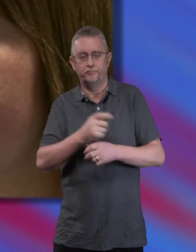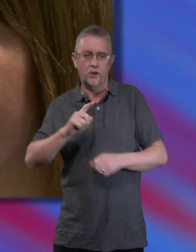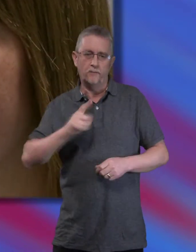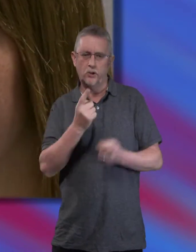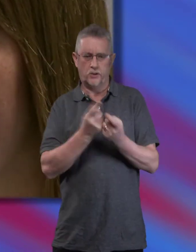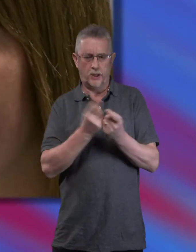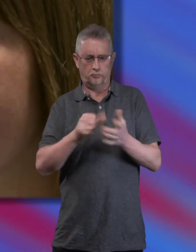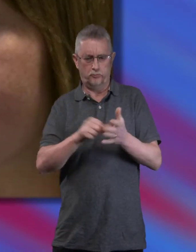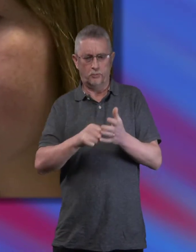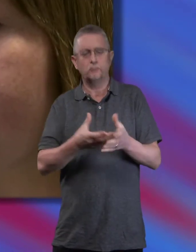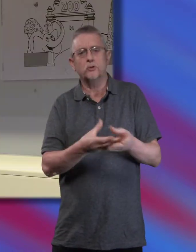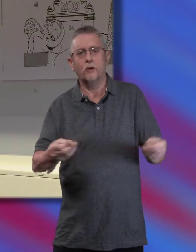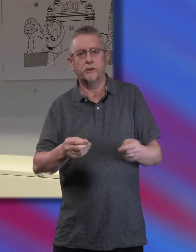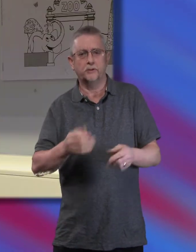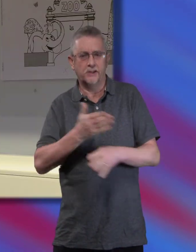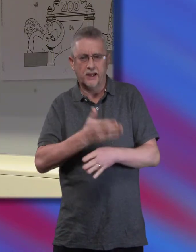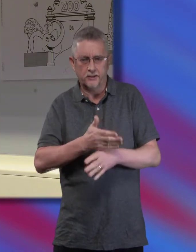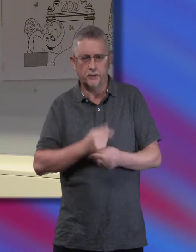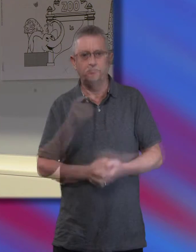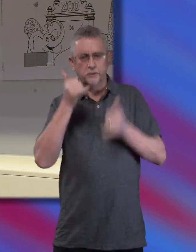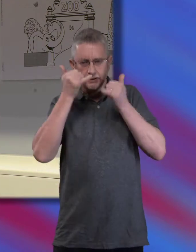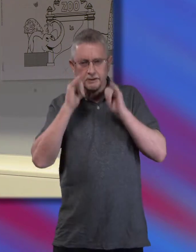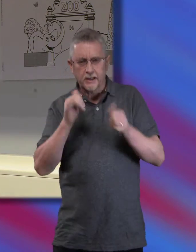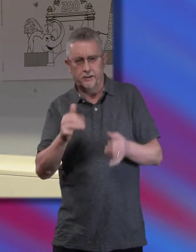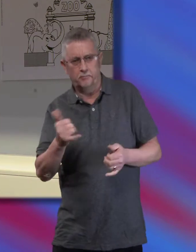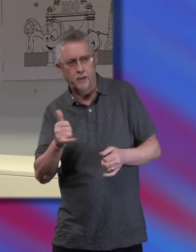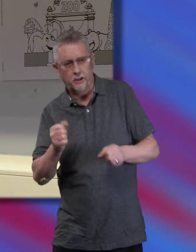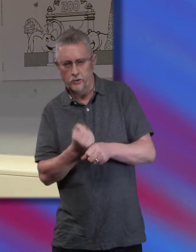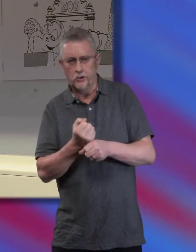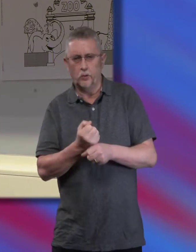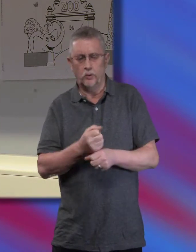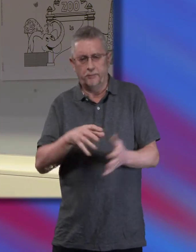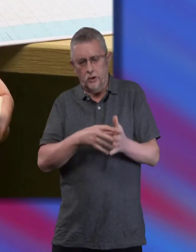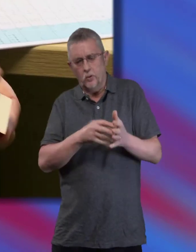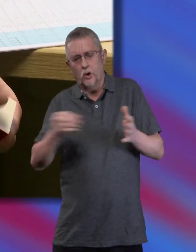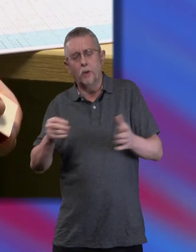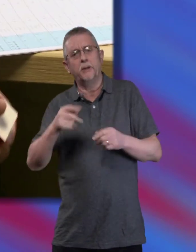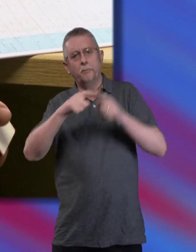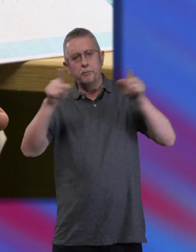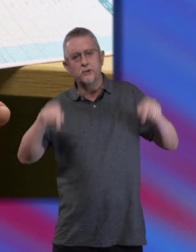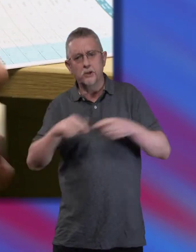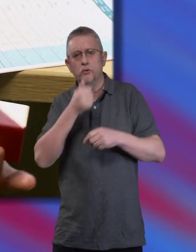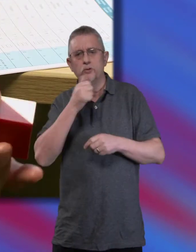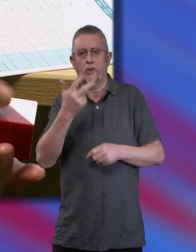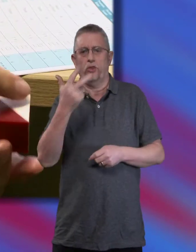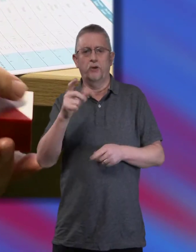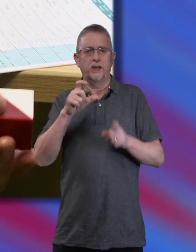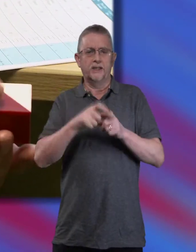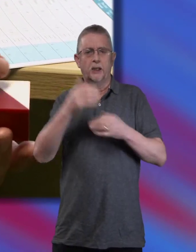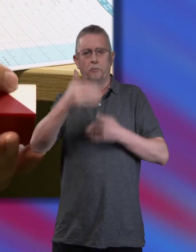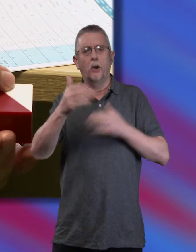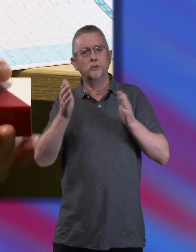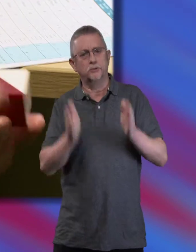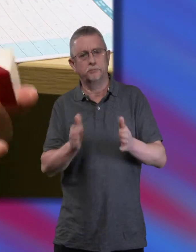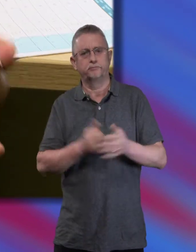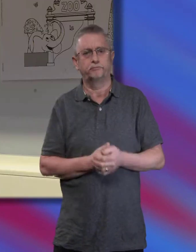before? One of the tests that we might ask you to do would be to copy pictures using three dimensional blocks.